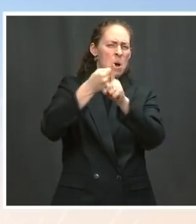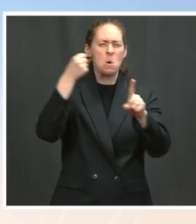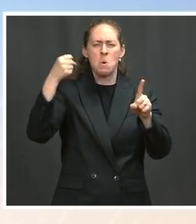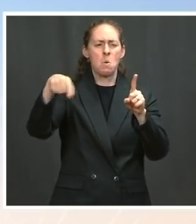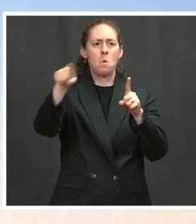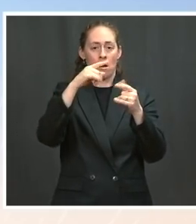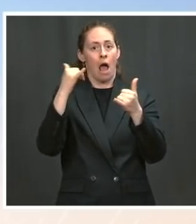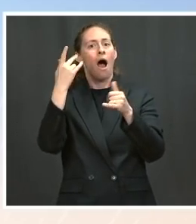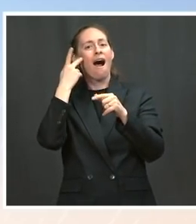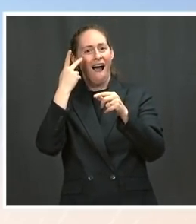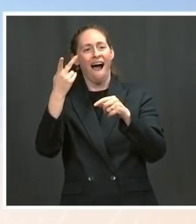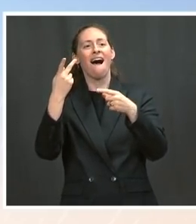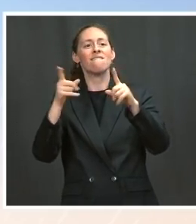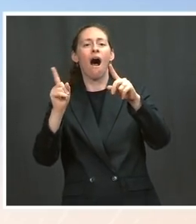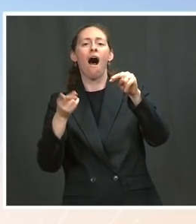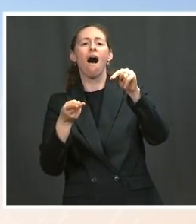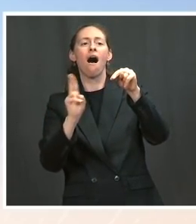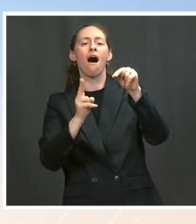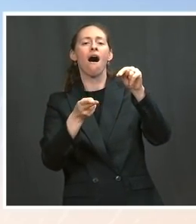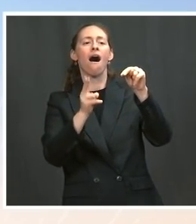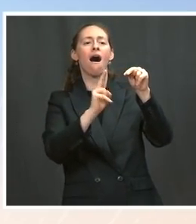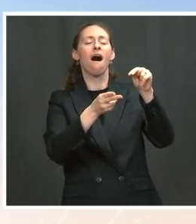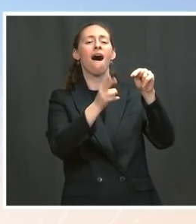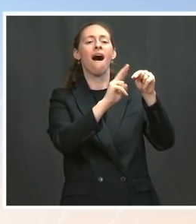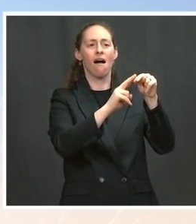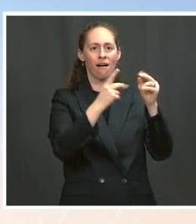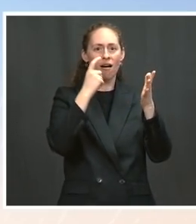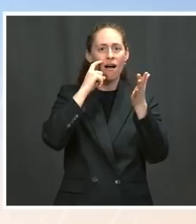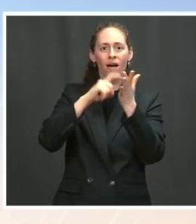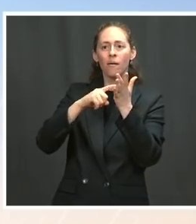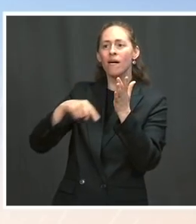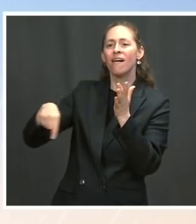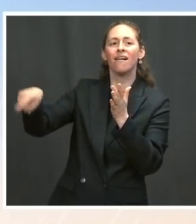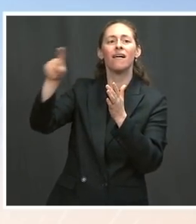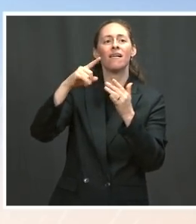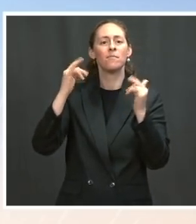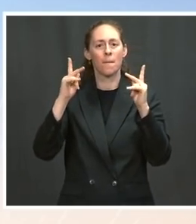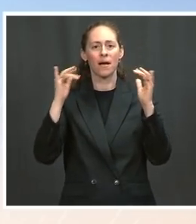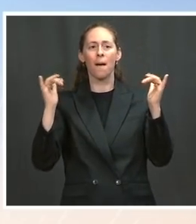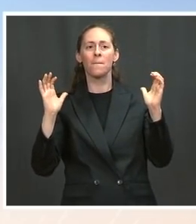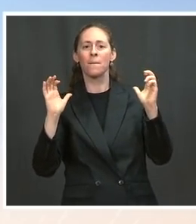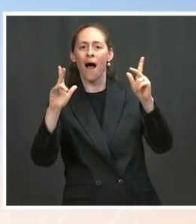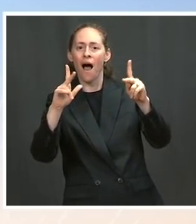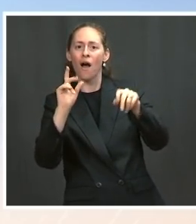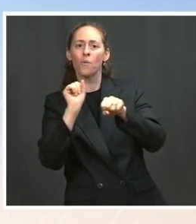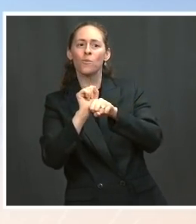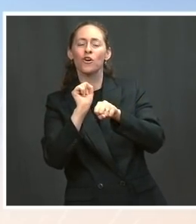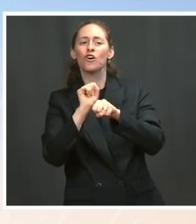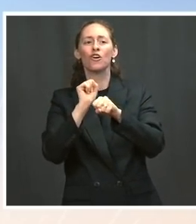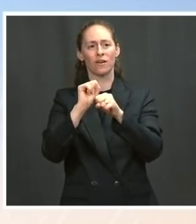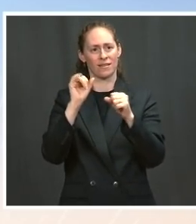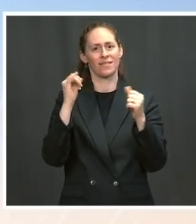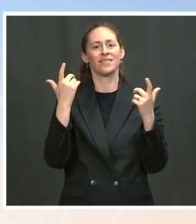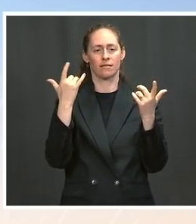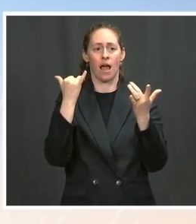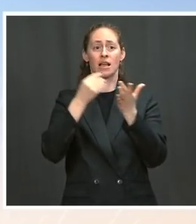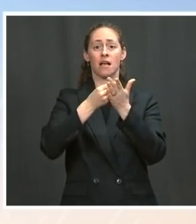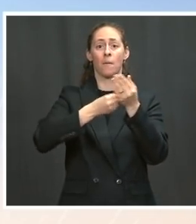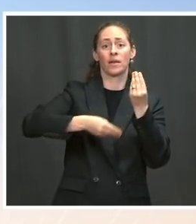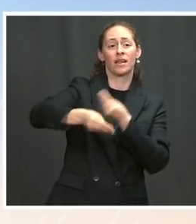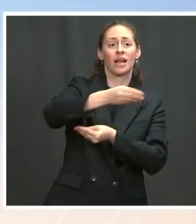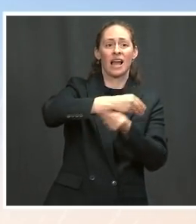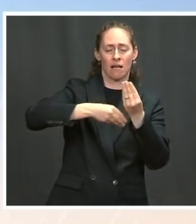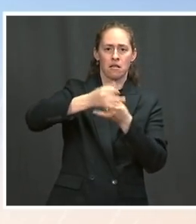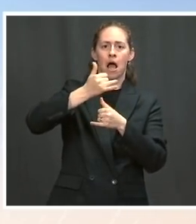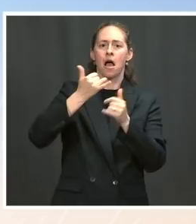of the labor force. It's a promising sign of our economy winning out over the pandemic. Last month,